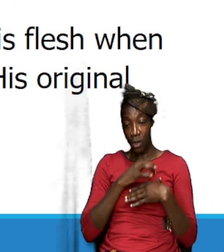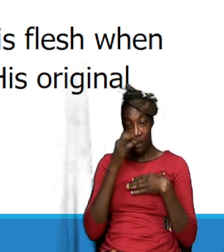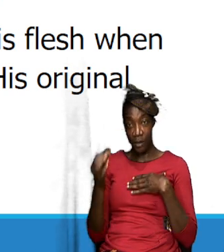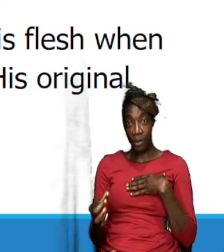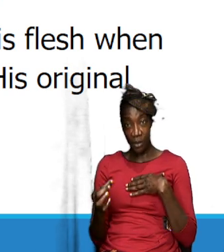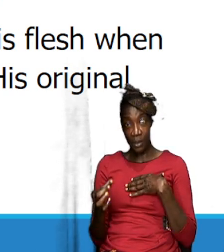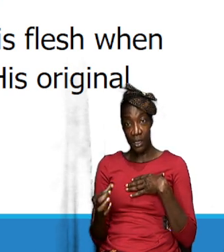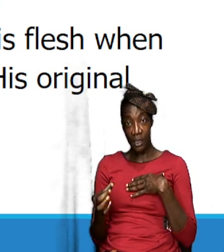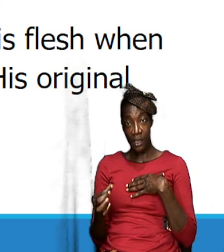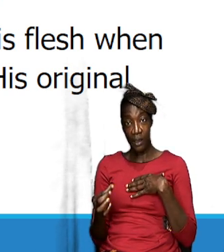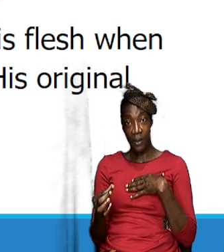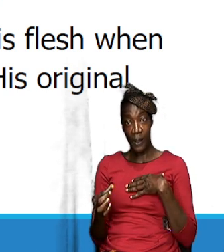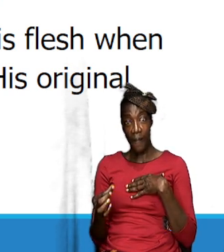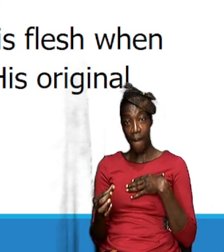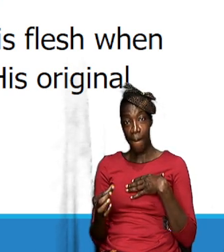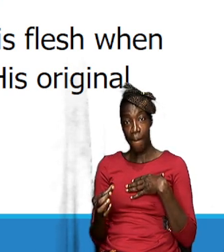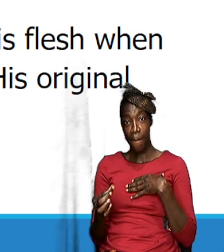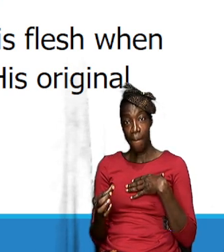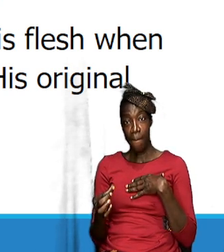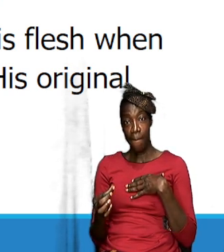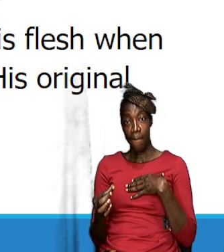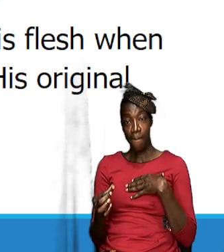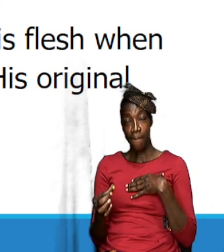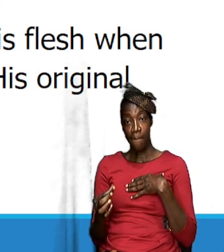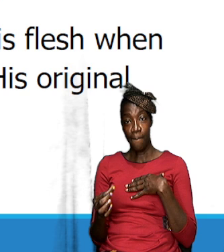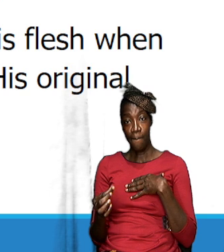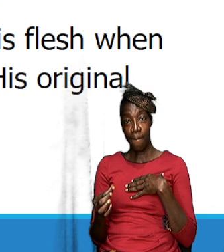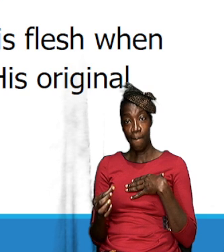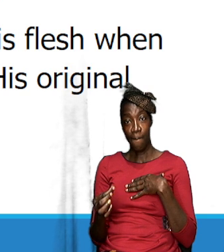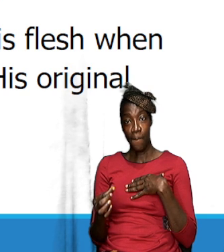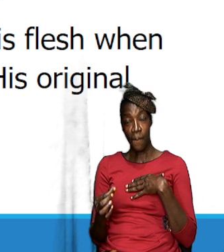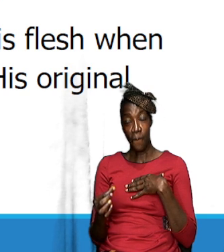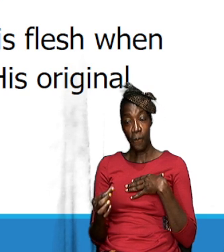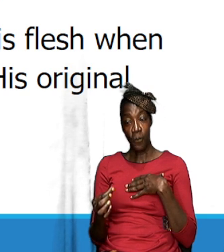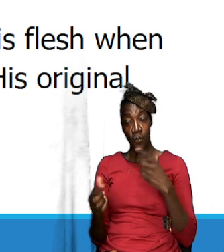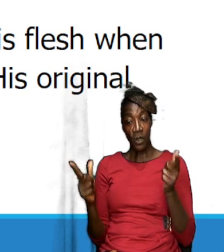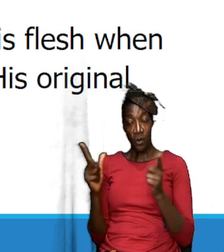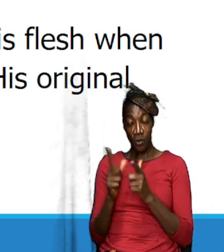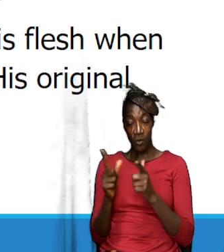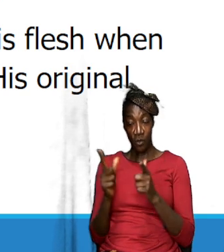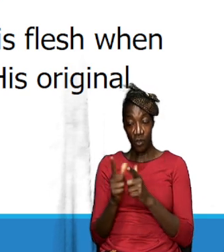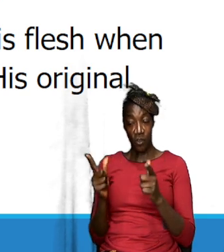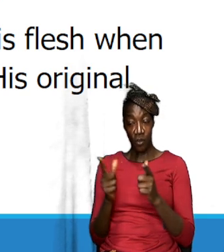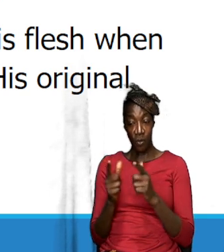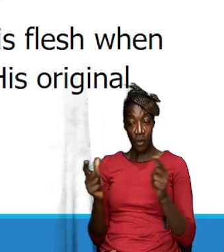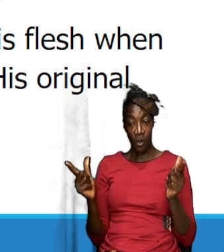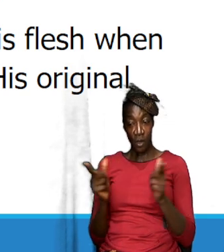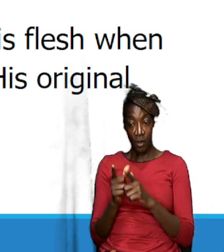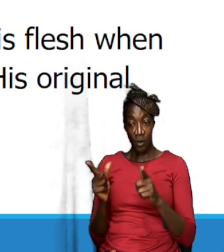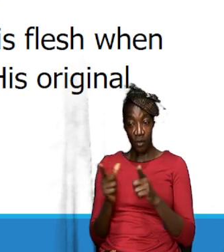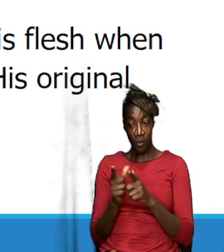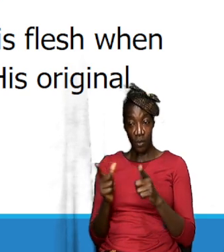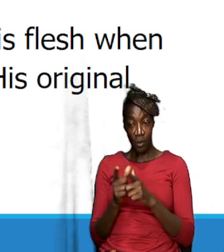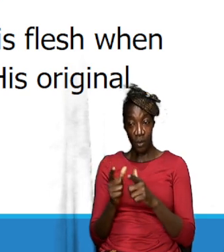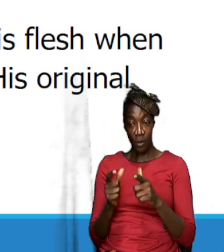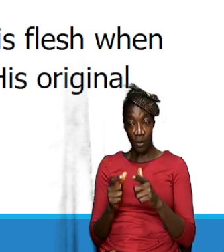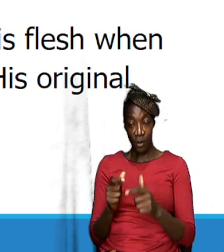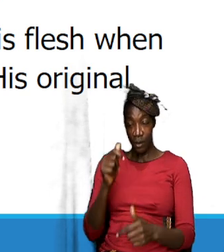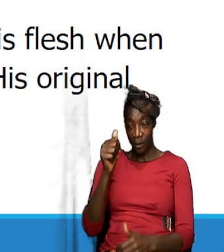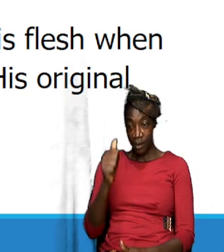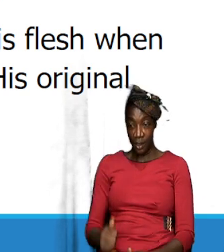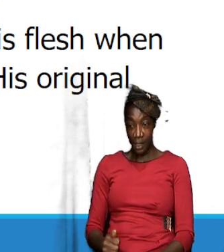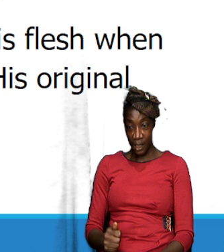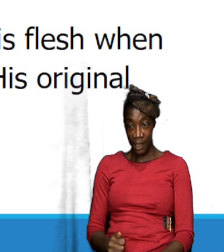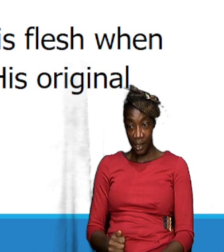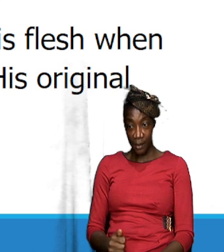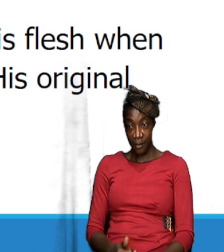you know but it is using the common spirit which speaks to your spirit so God is saying